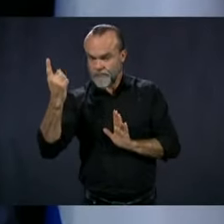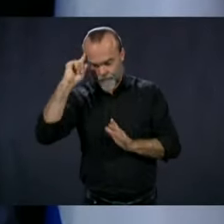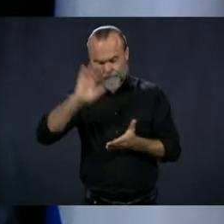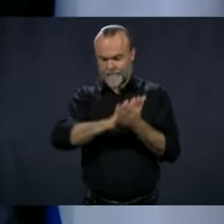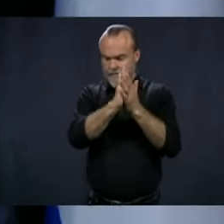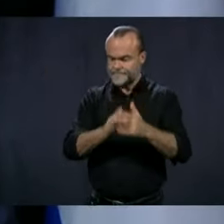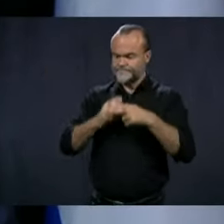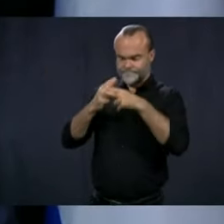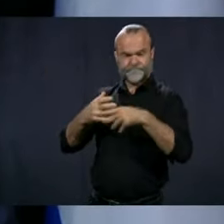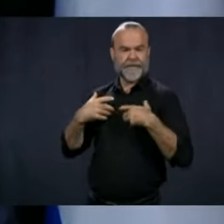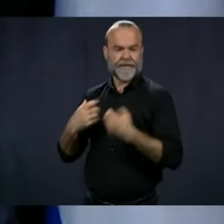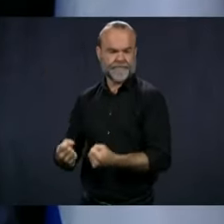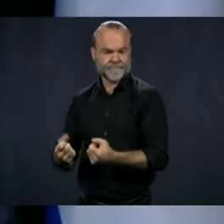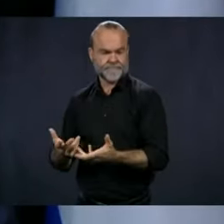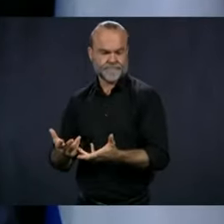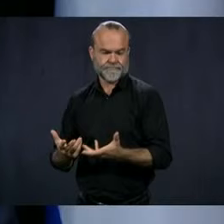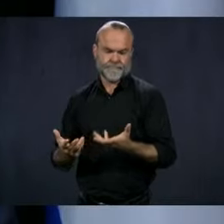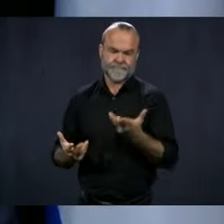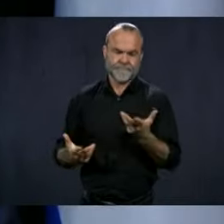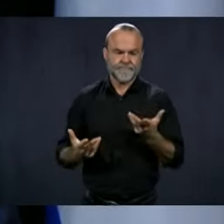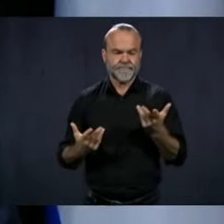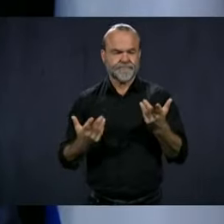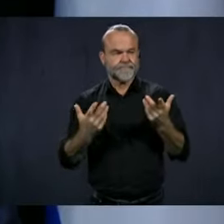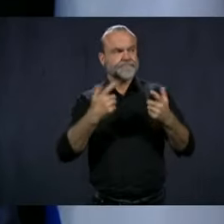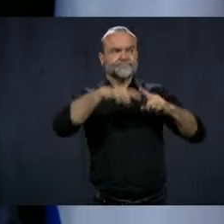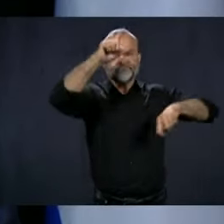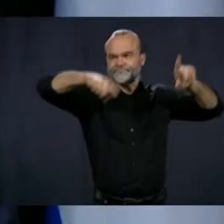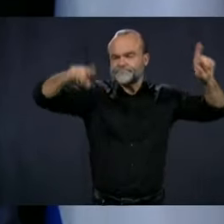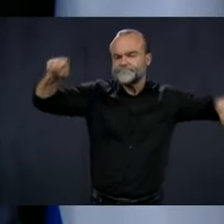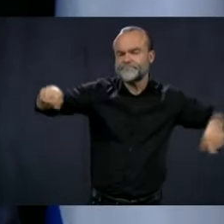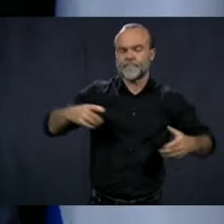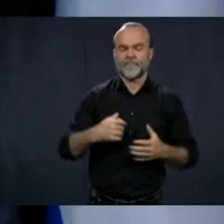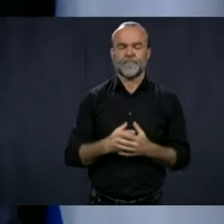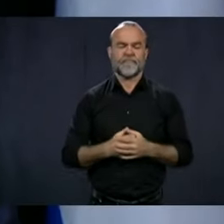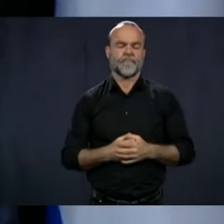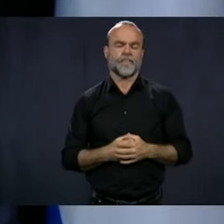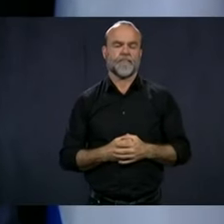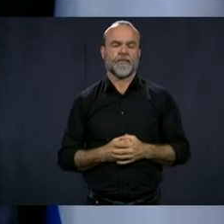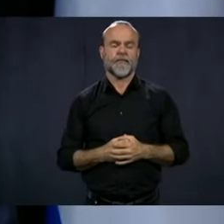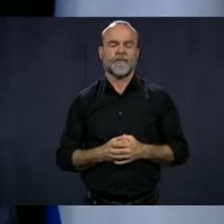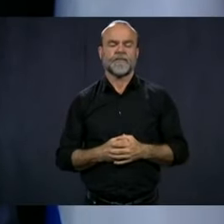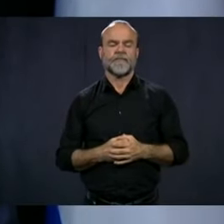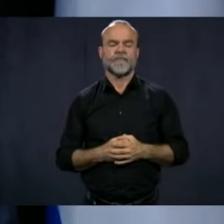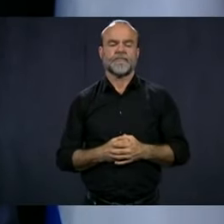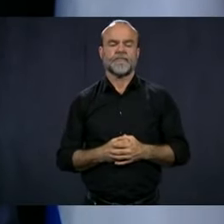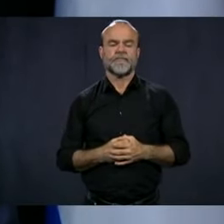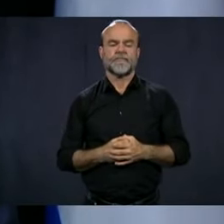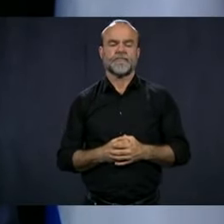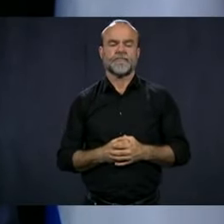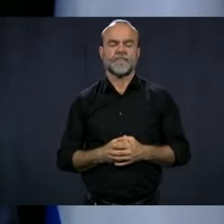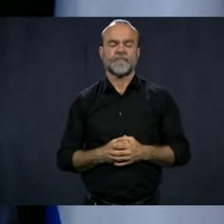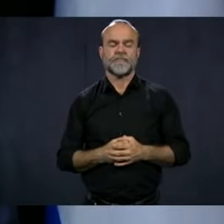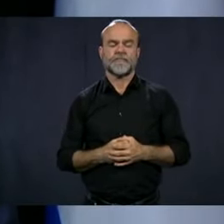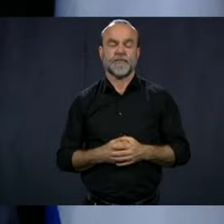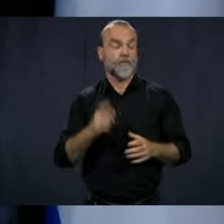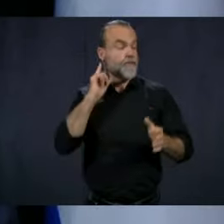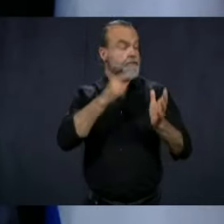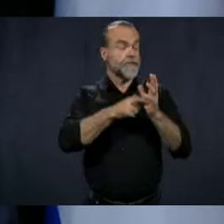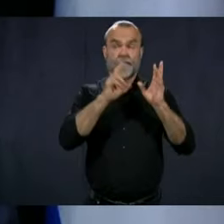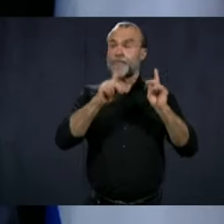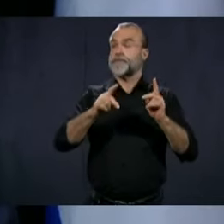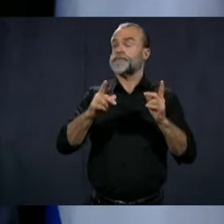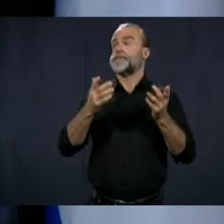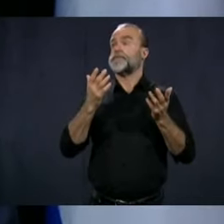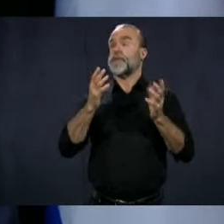rehabilitation, that's not always the same project. We could also say that if people have been with no symptoms